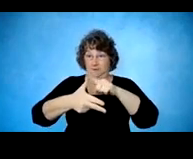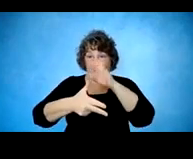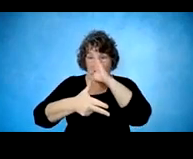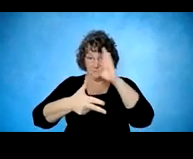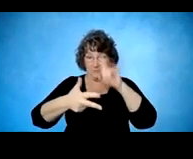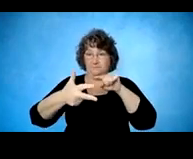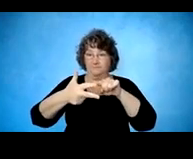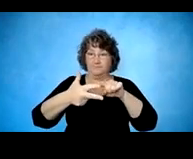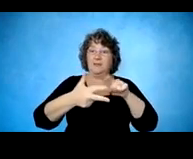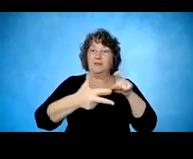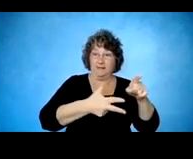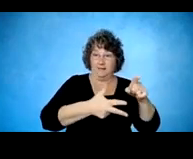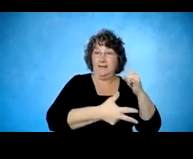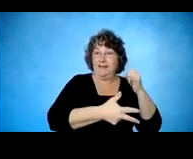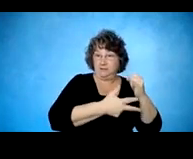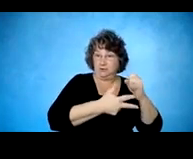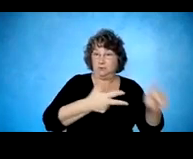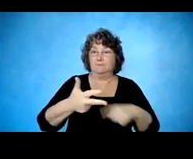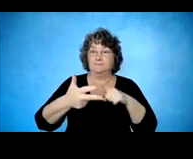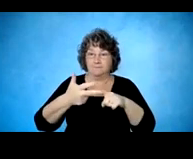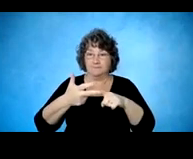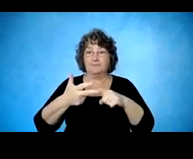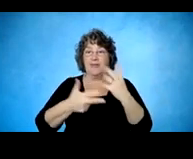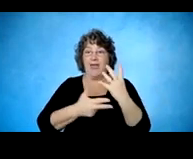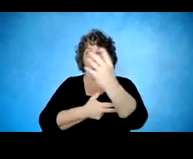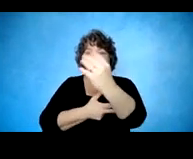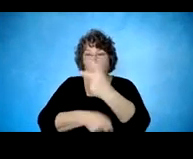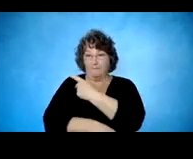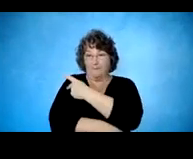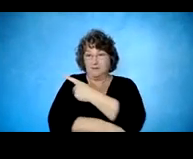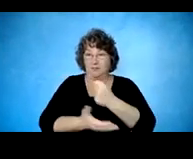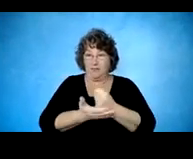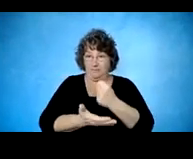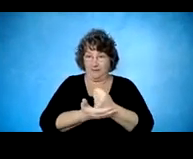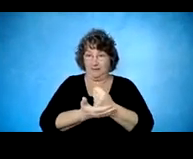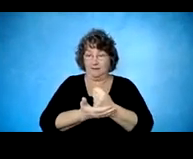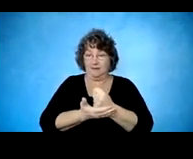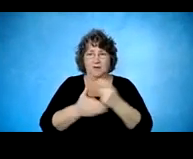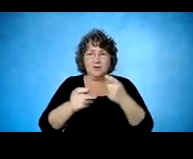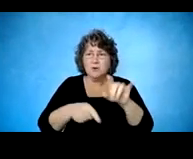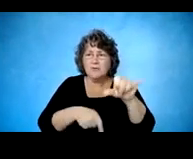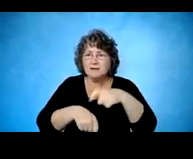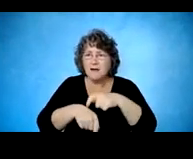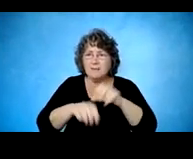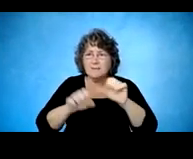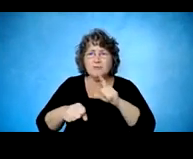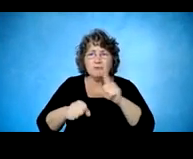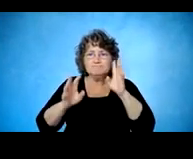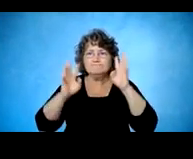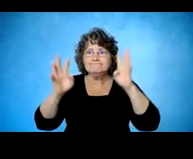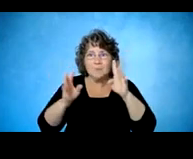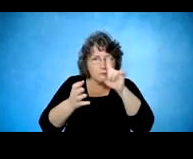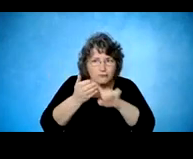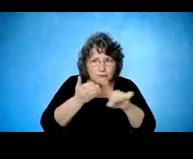we're able to do innovative type research projects. And these projects are to